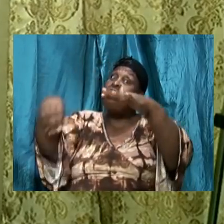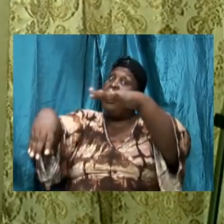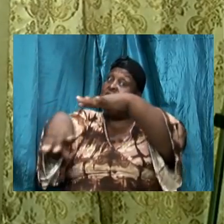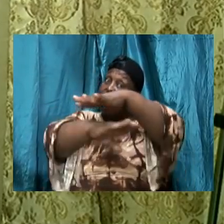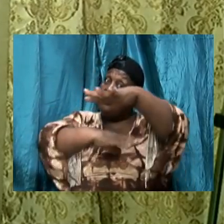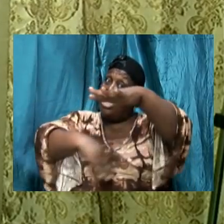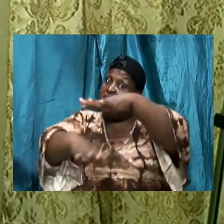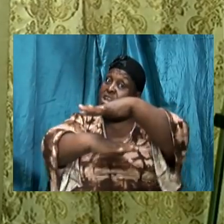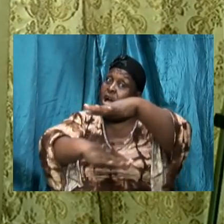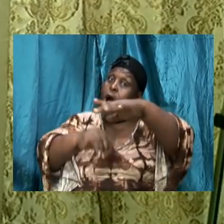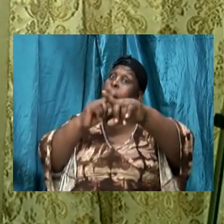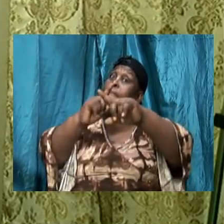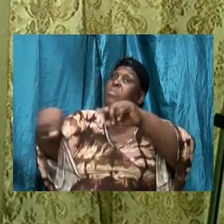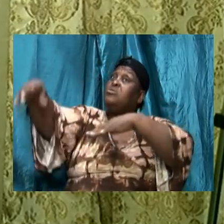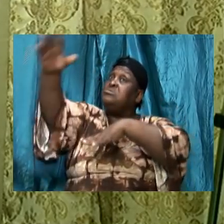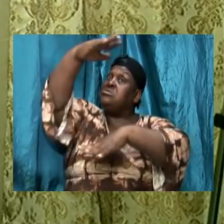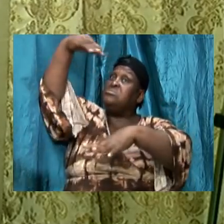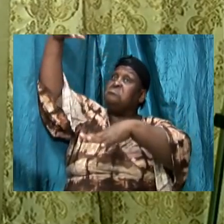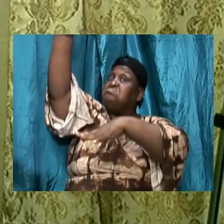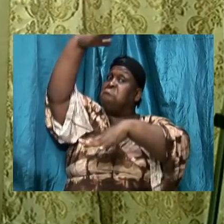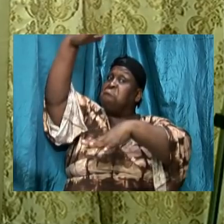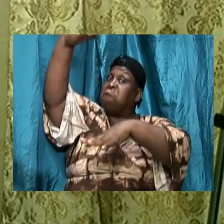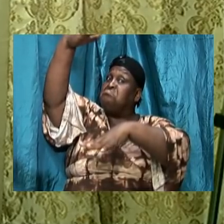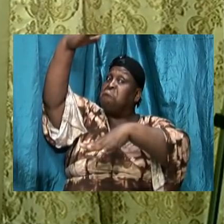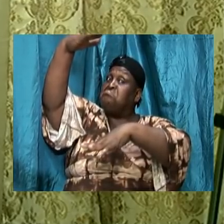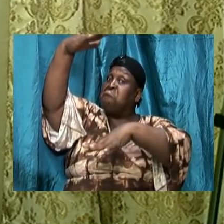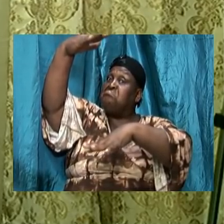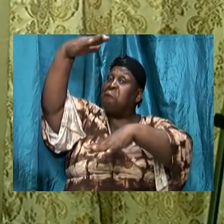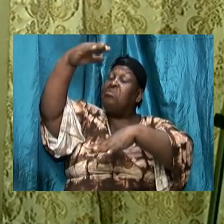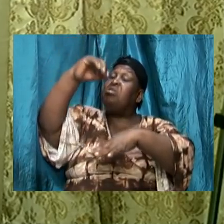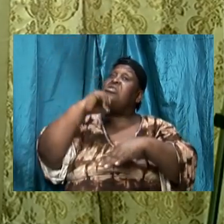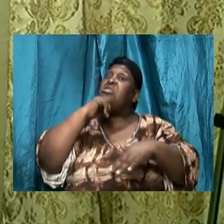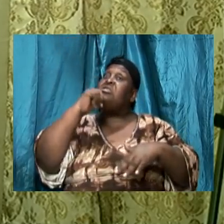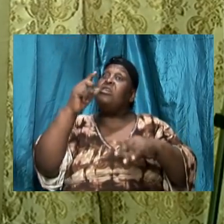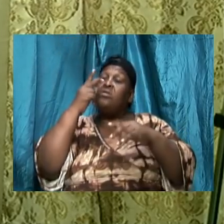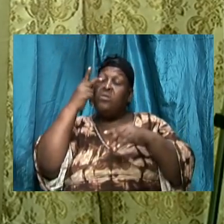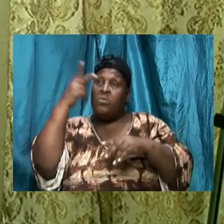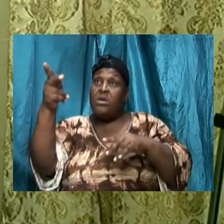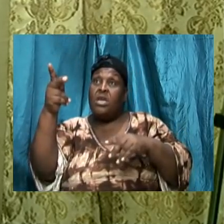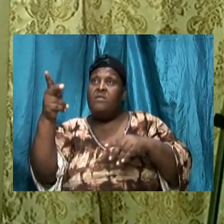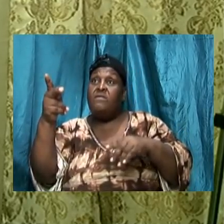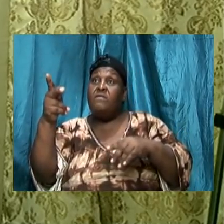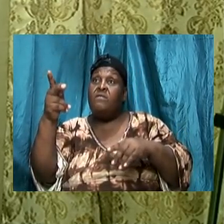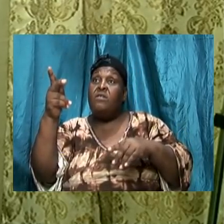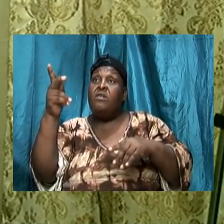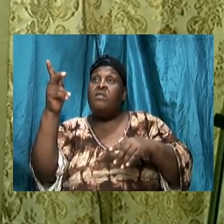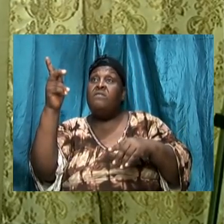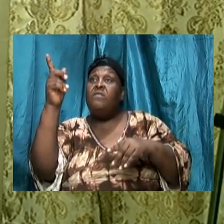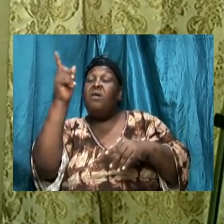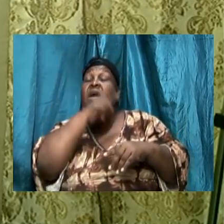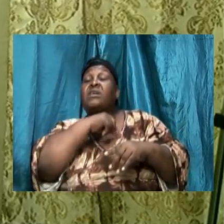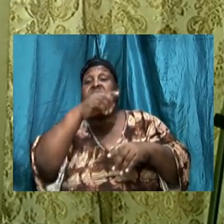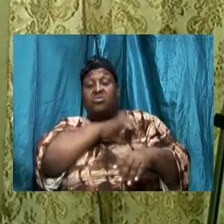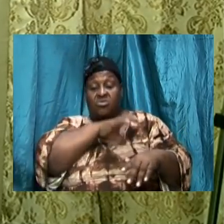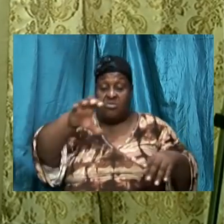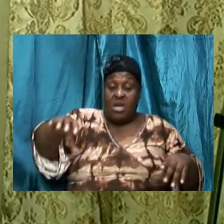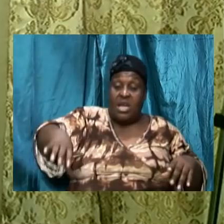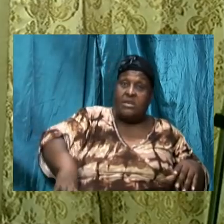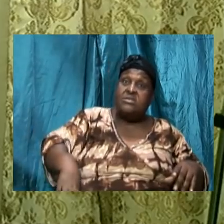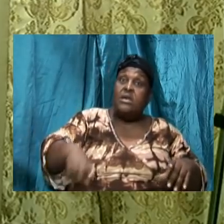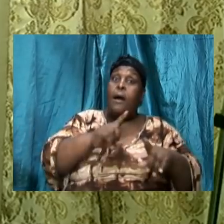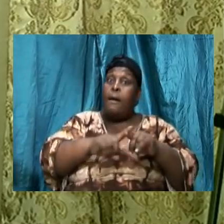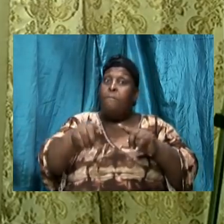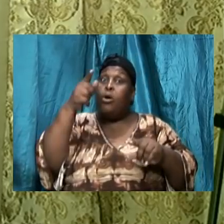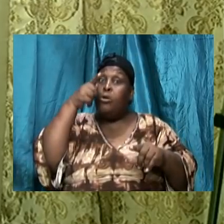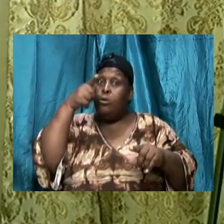we must not be looking for antichrist but we must be looking for Jesus Christ yes it is important that we